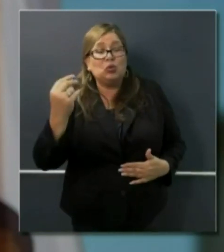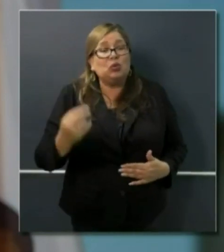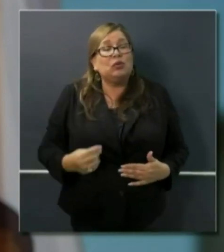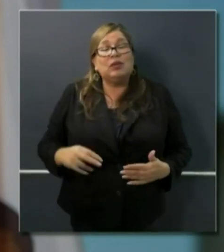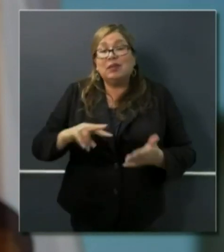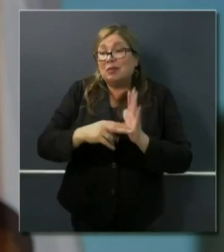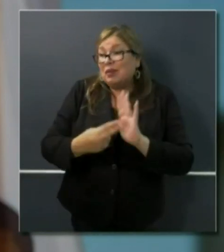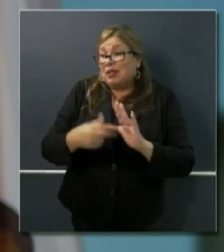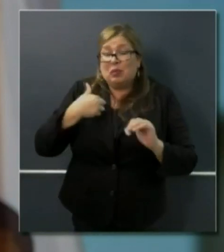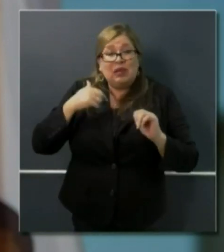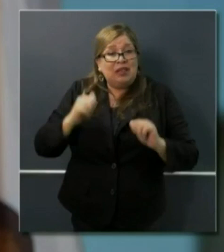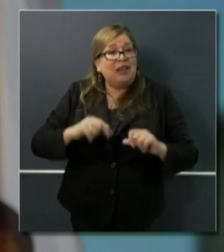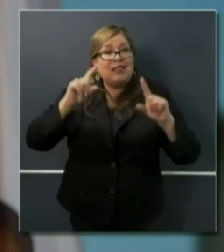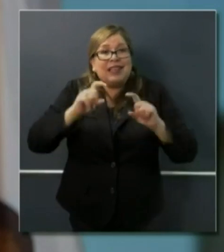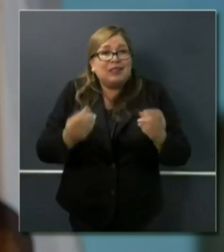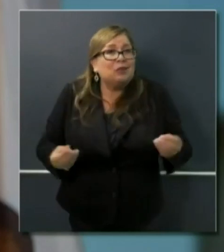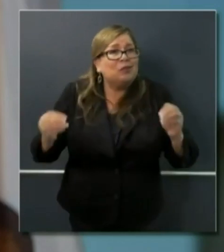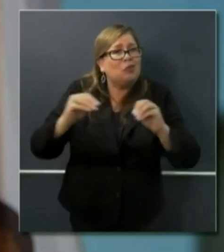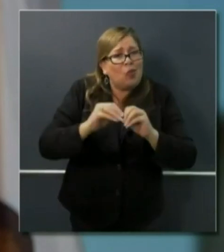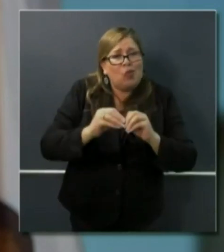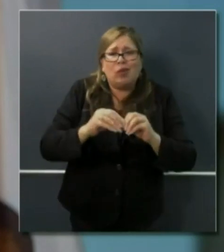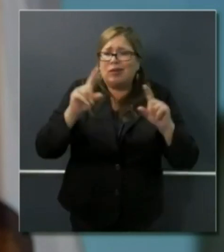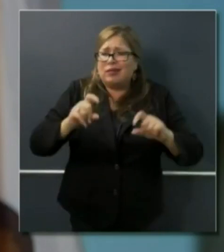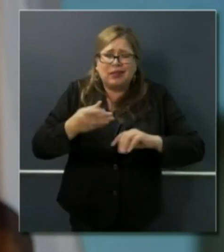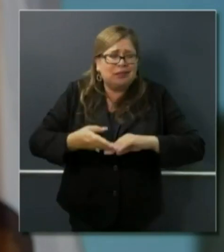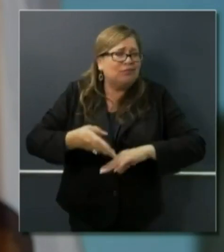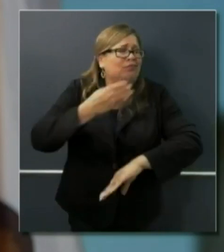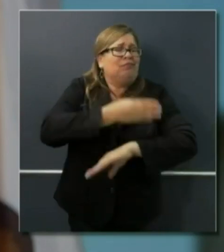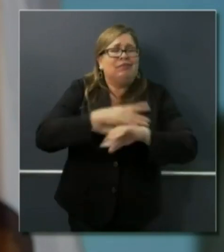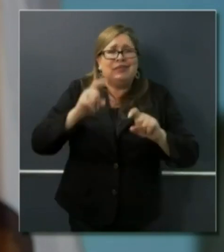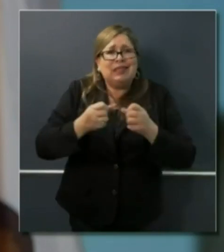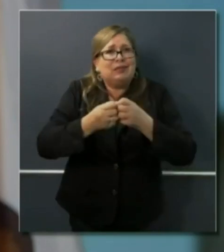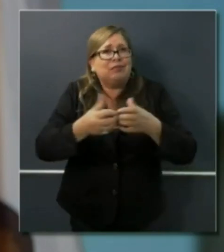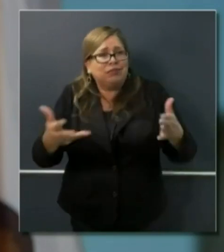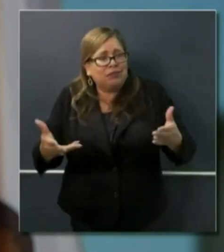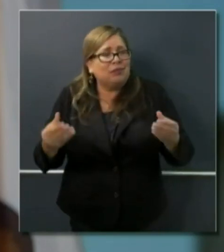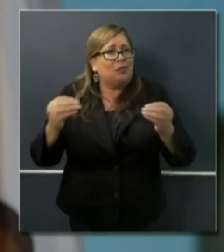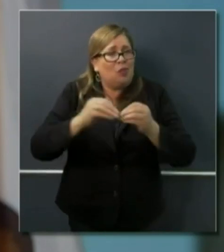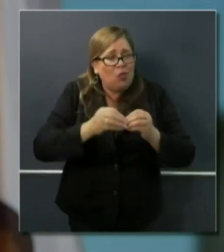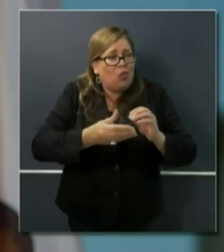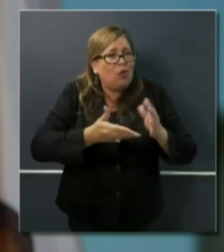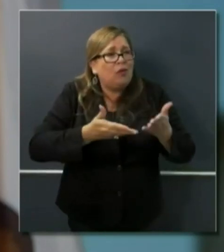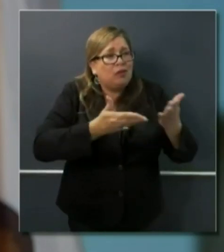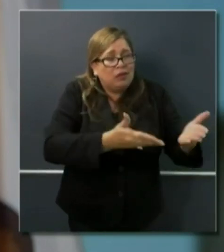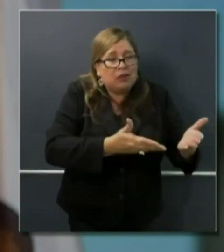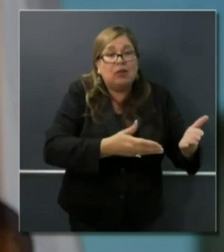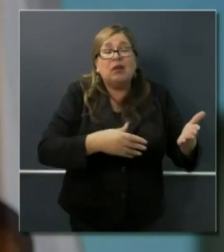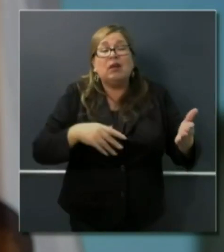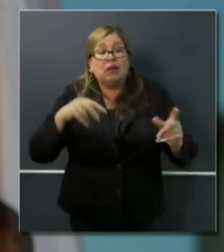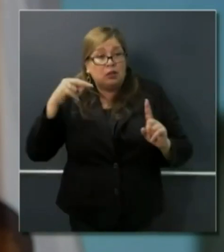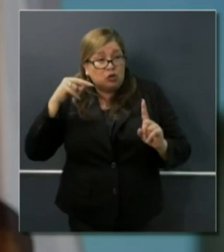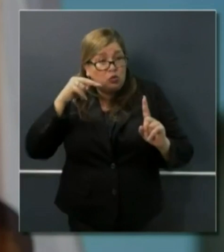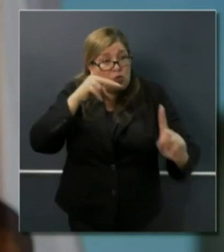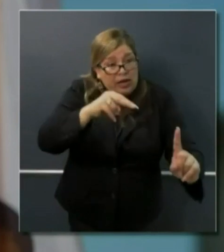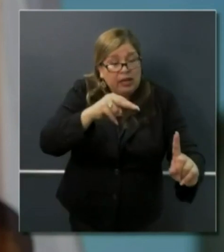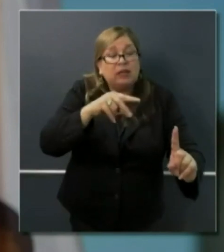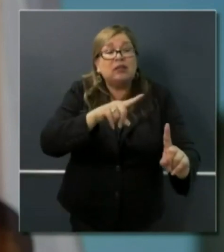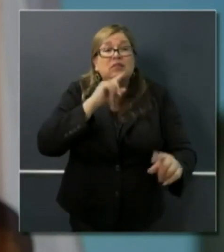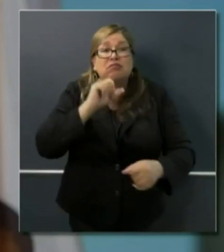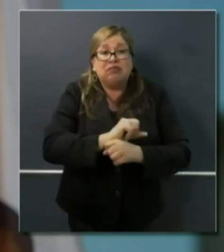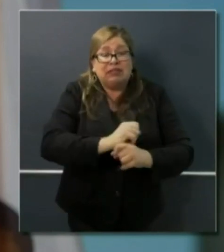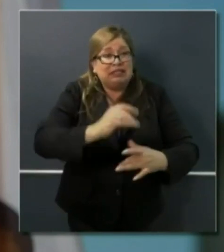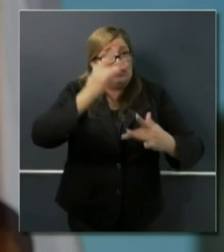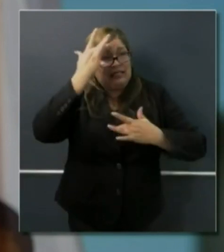our ability to trace and ultimately isolate and quarantine individuals. Part of the six specific strategies, the